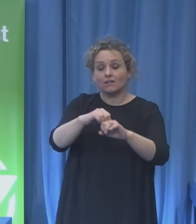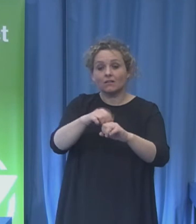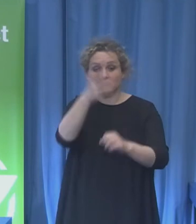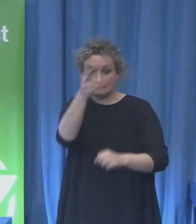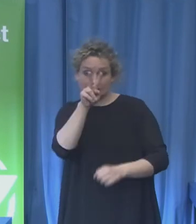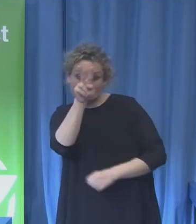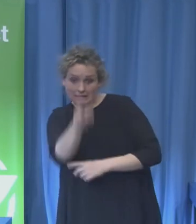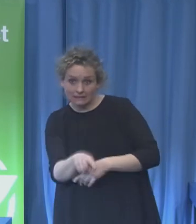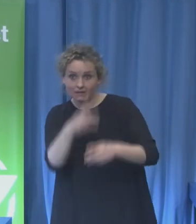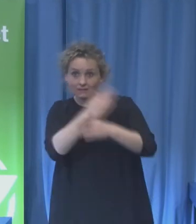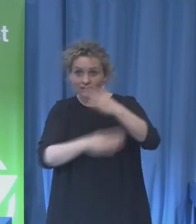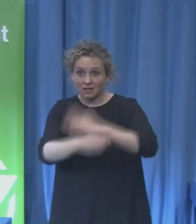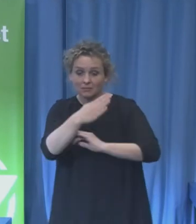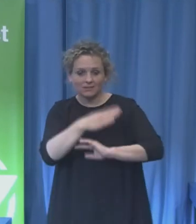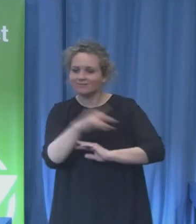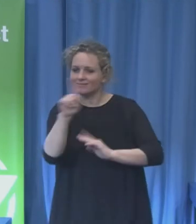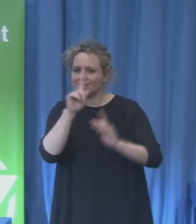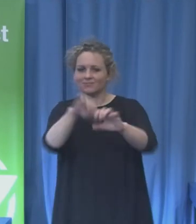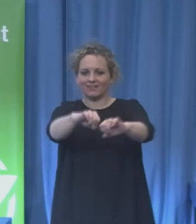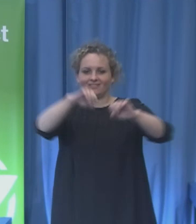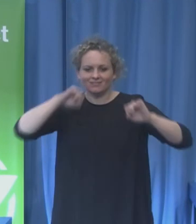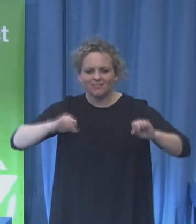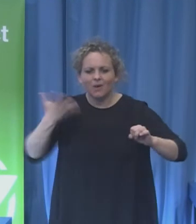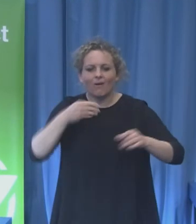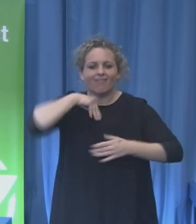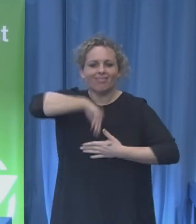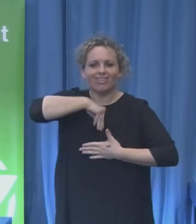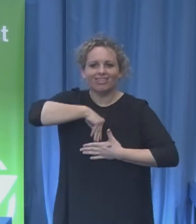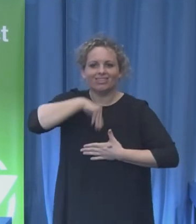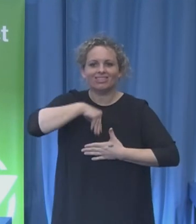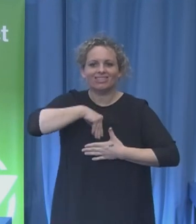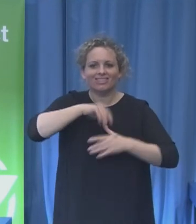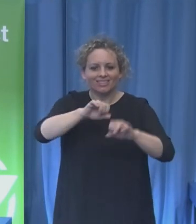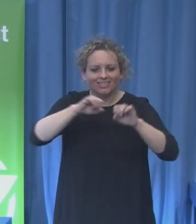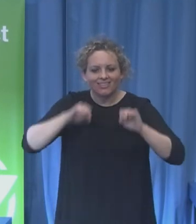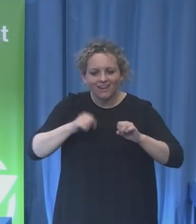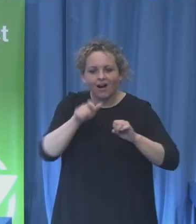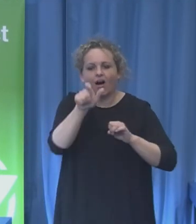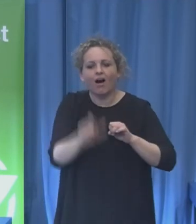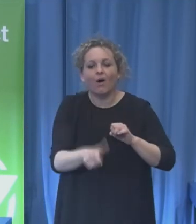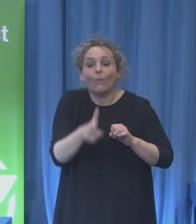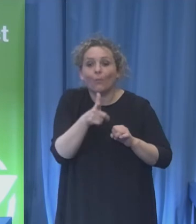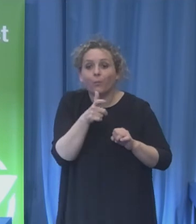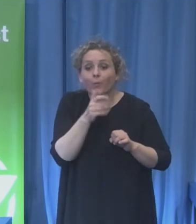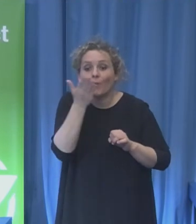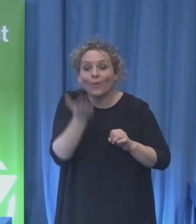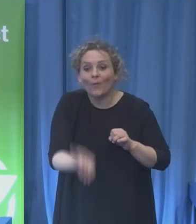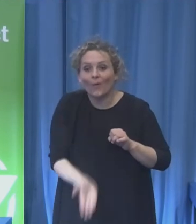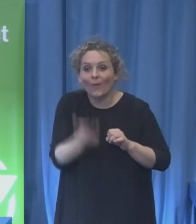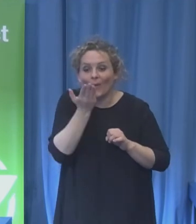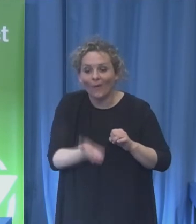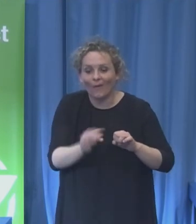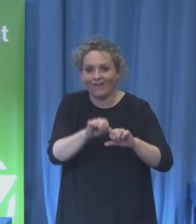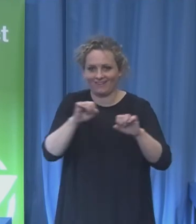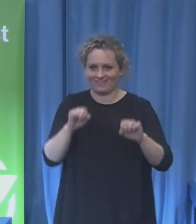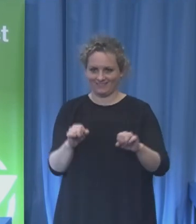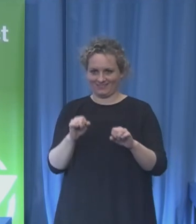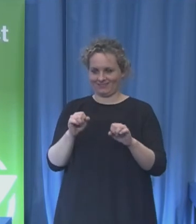world. The second project was an artistic project